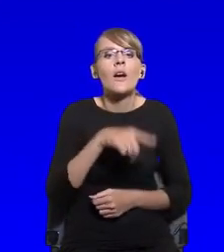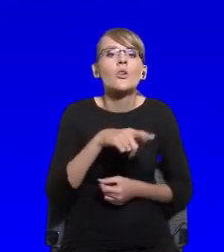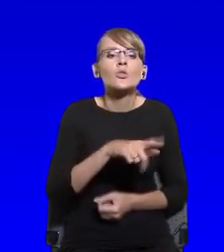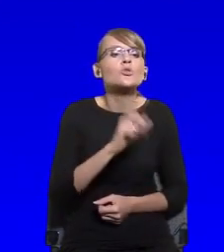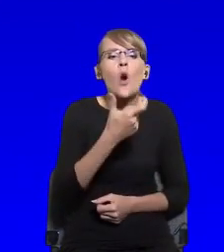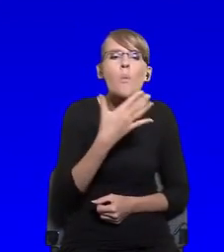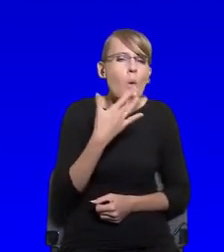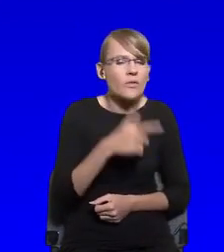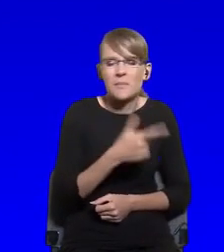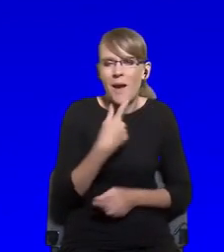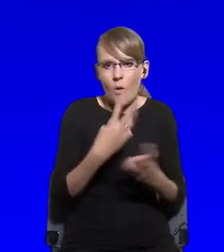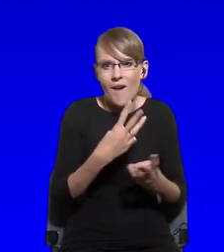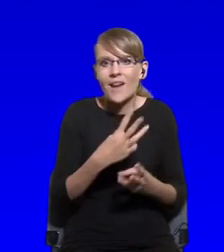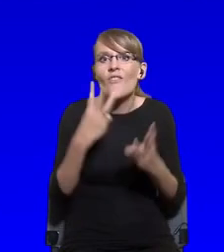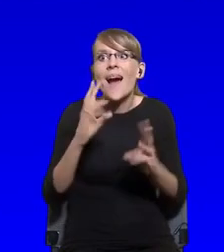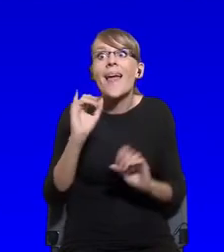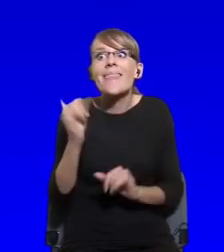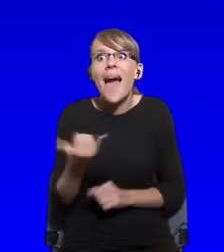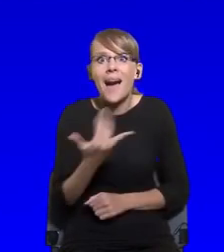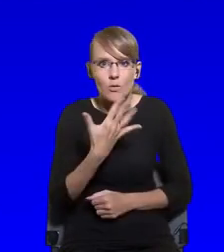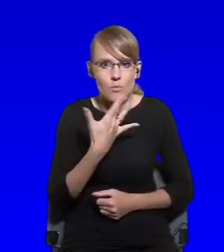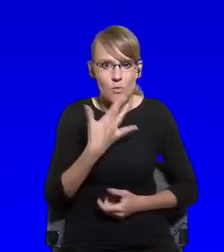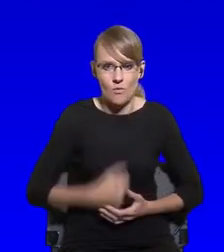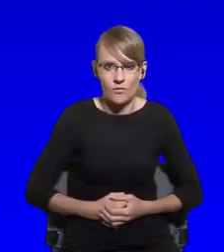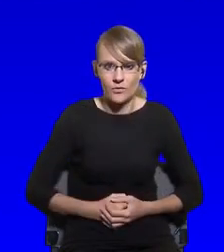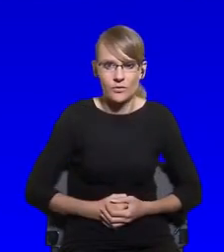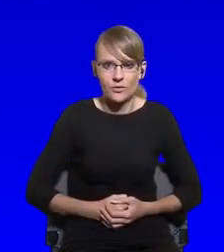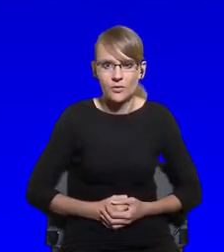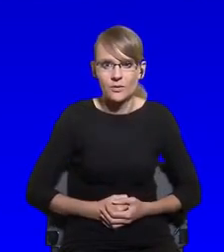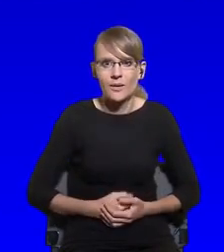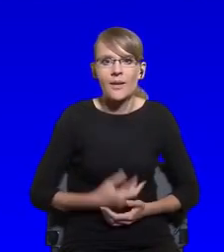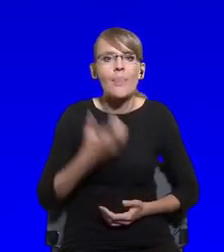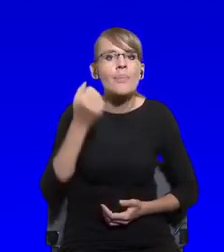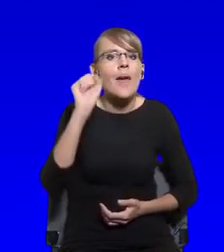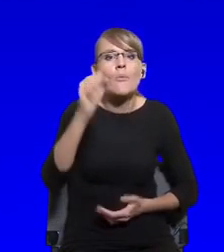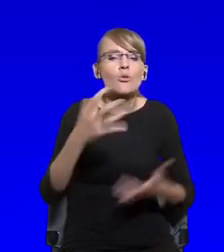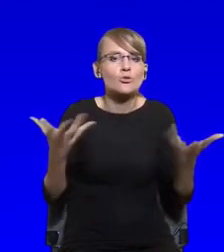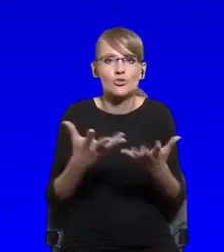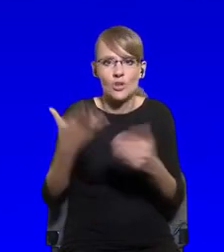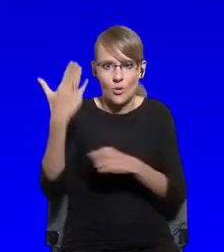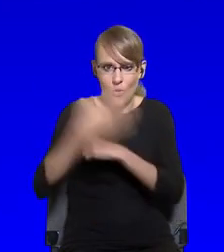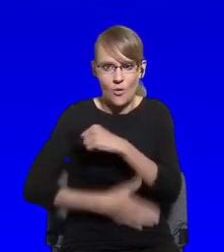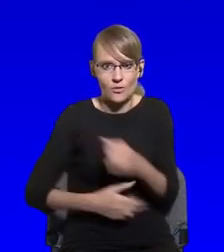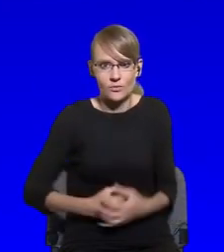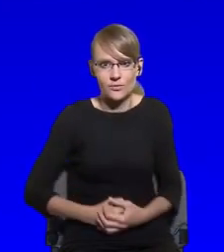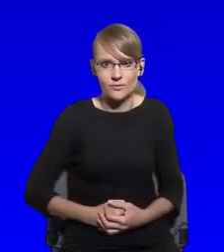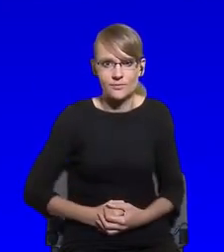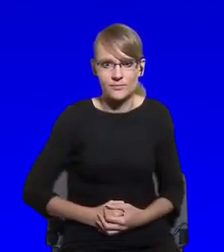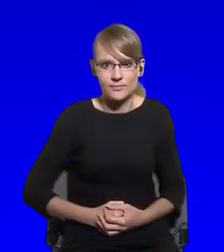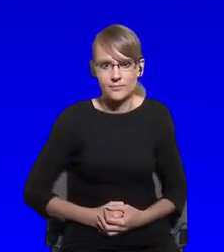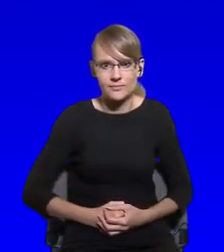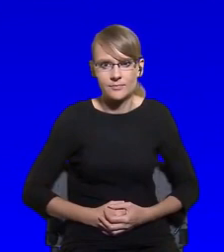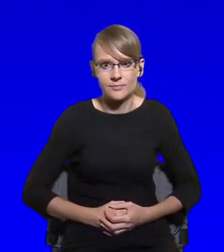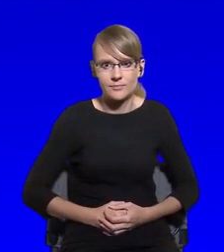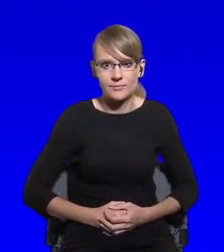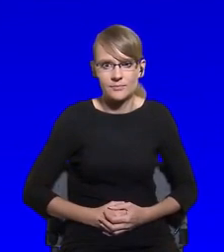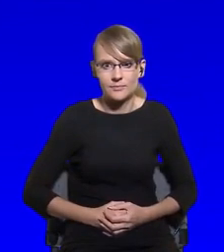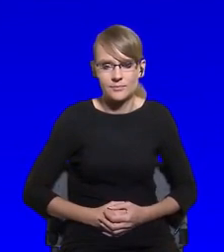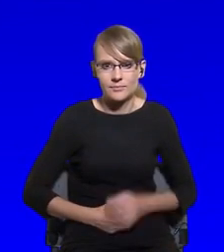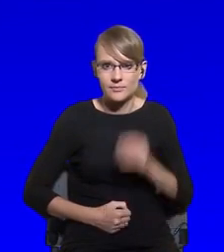Where does democracy end? Where And mediocrity begins?